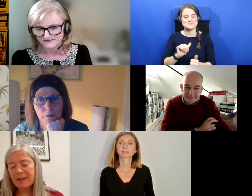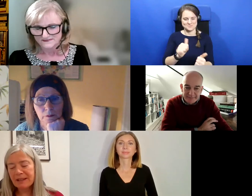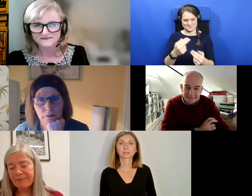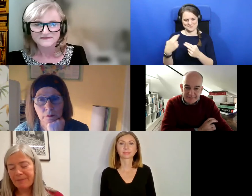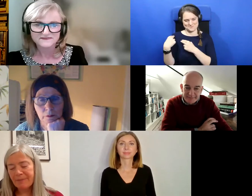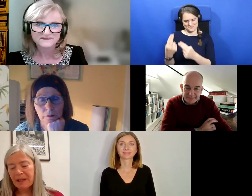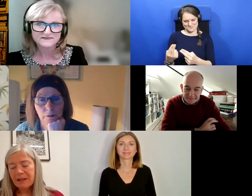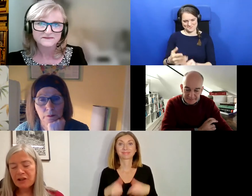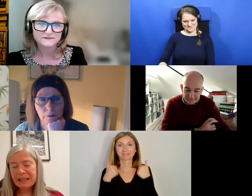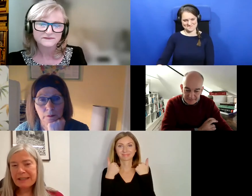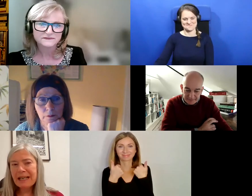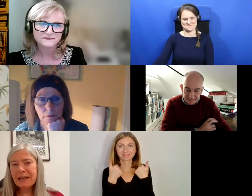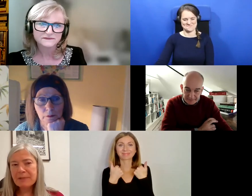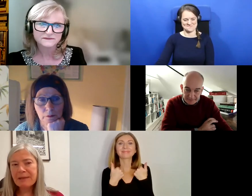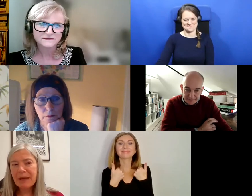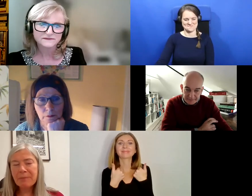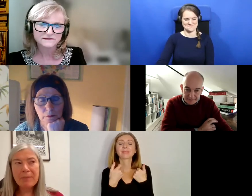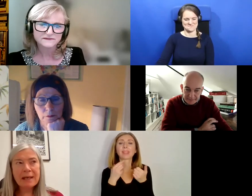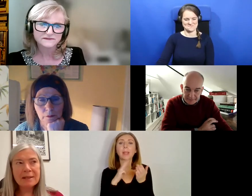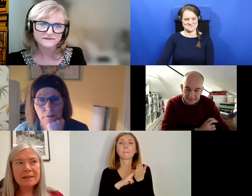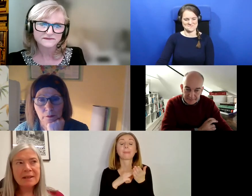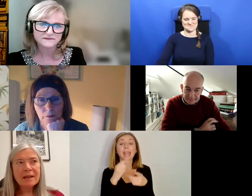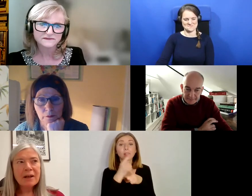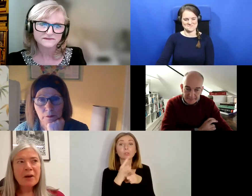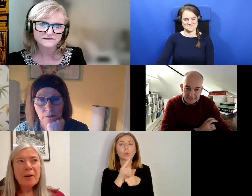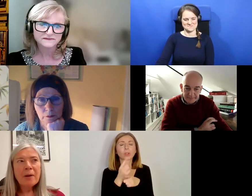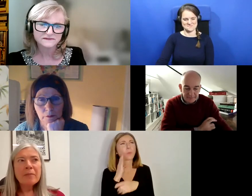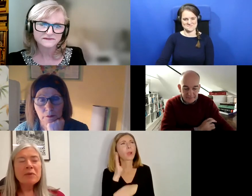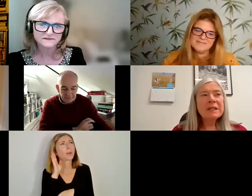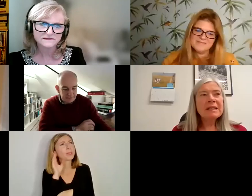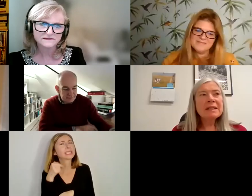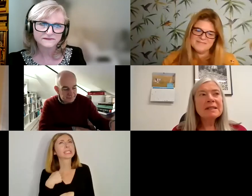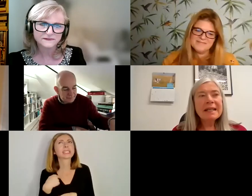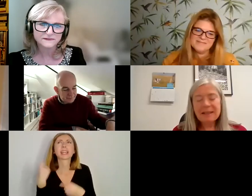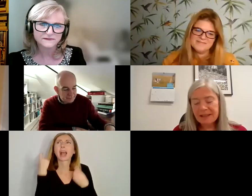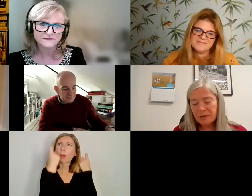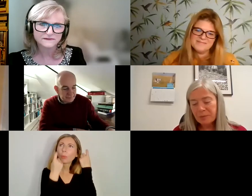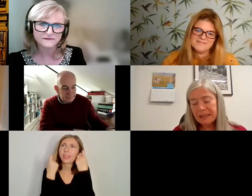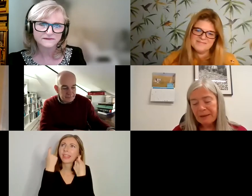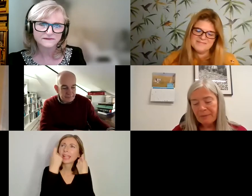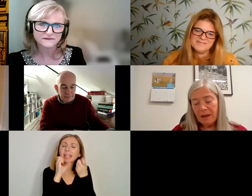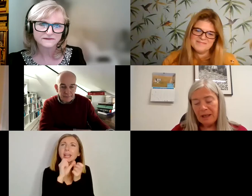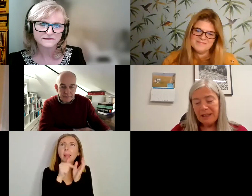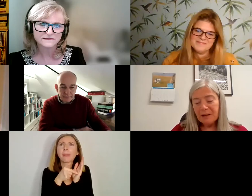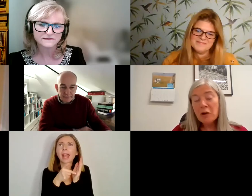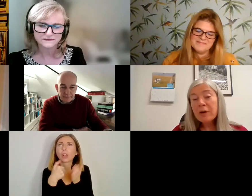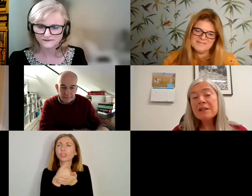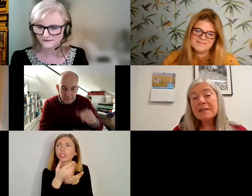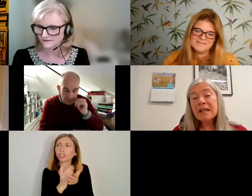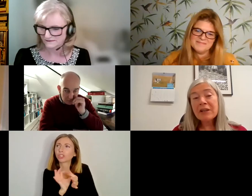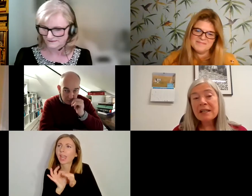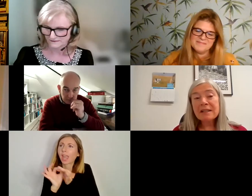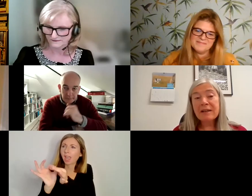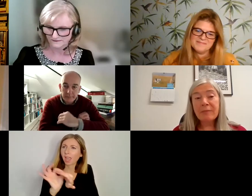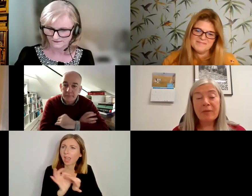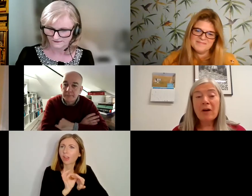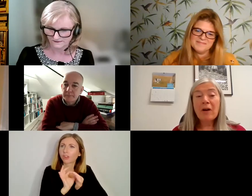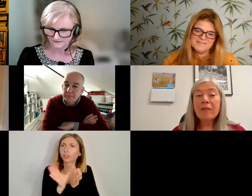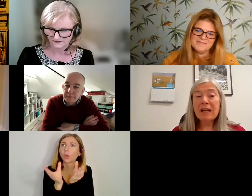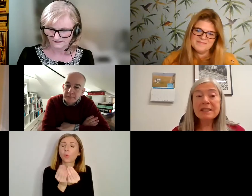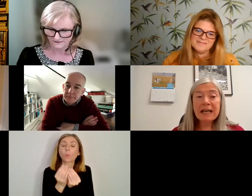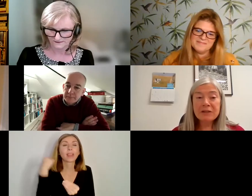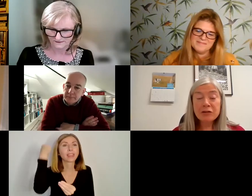about the shared claims that might be made between saints that were going to Dalrieta